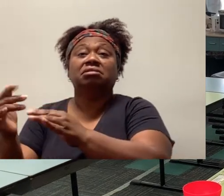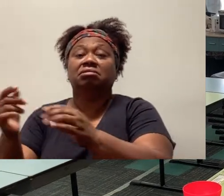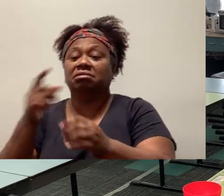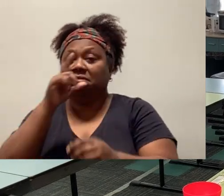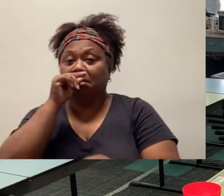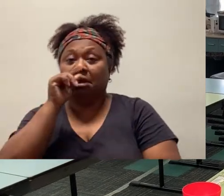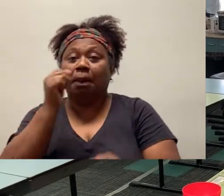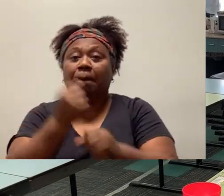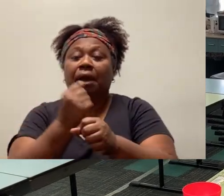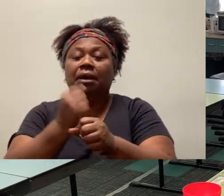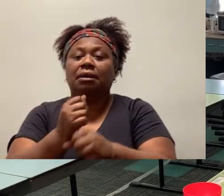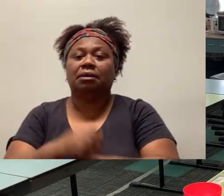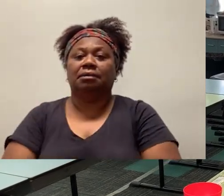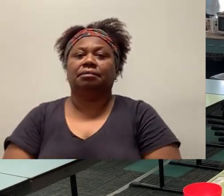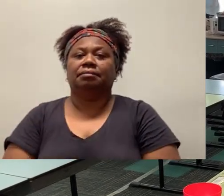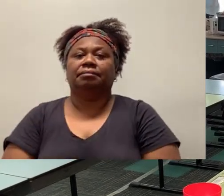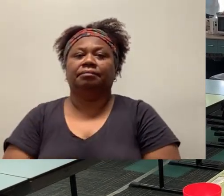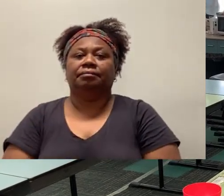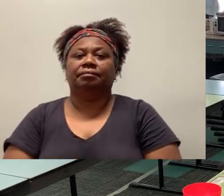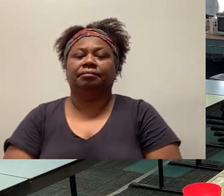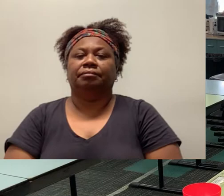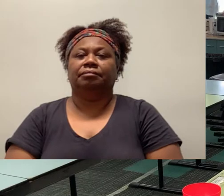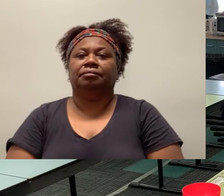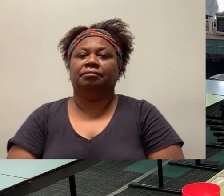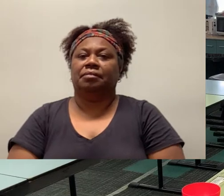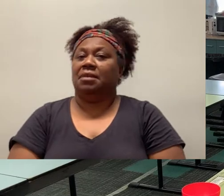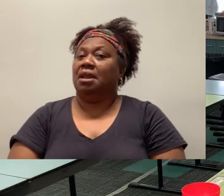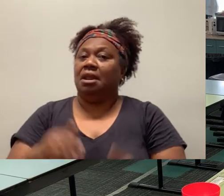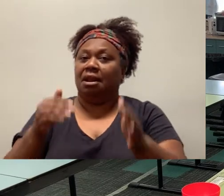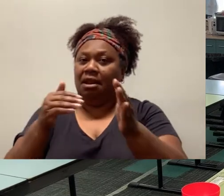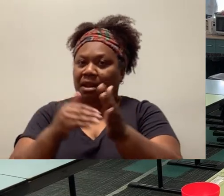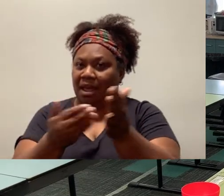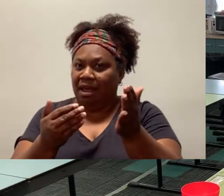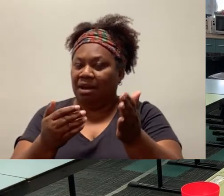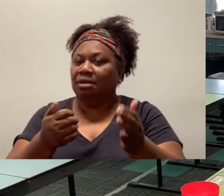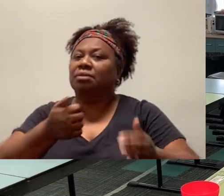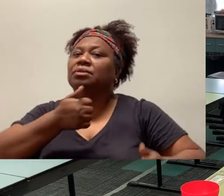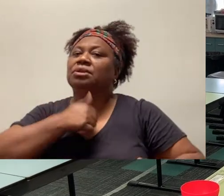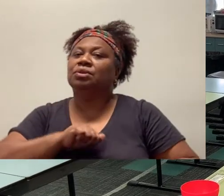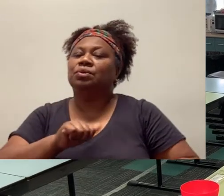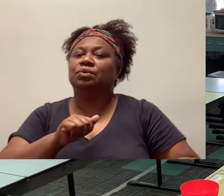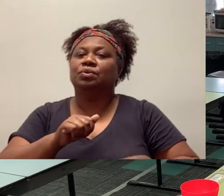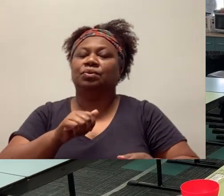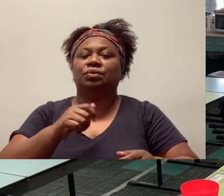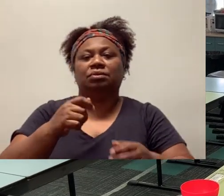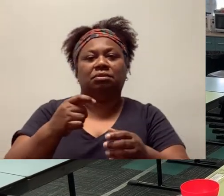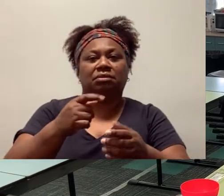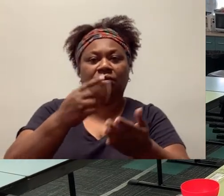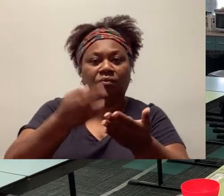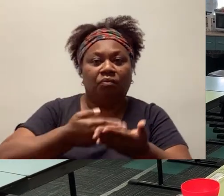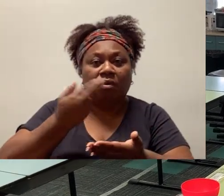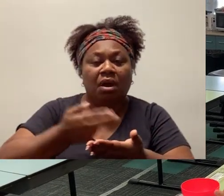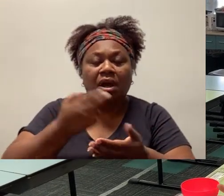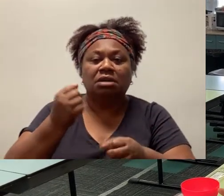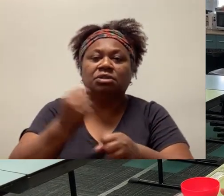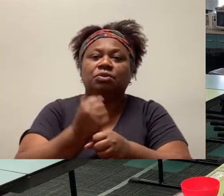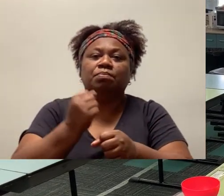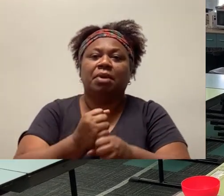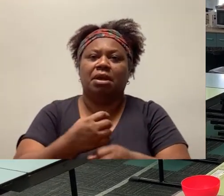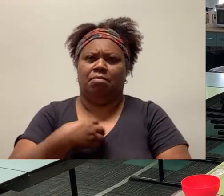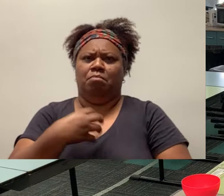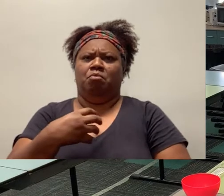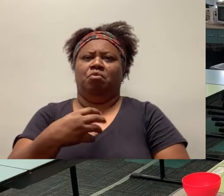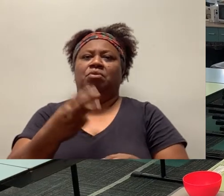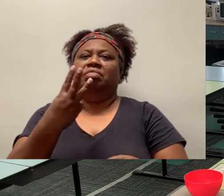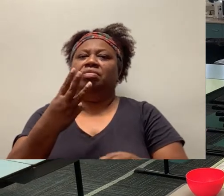did well with those other letters writing it in the rice. We're going to try now using the rice to make the letters a bit more 3D.